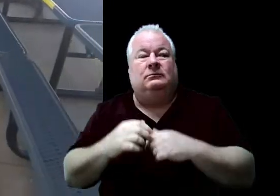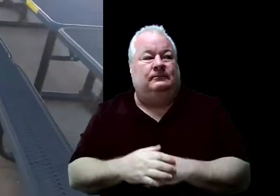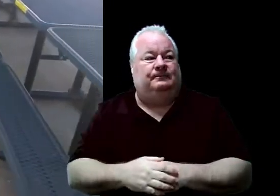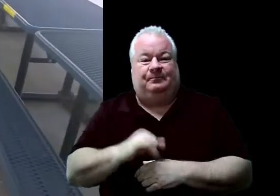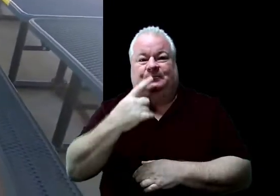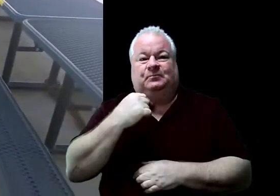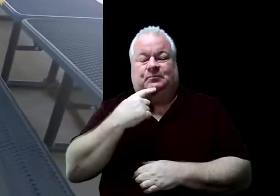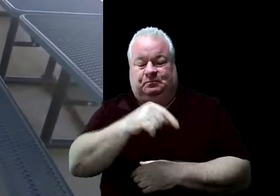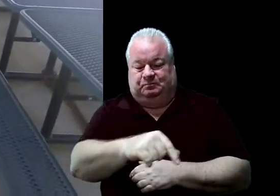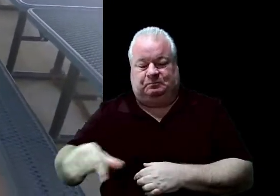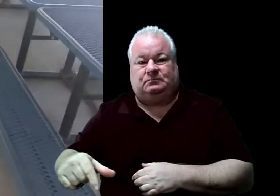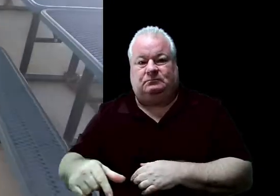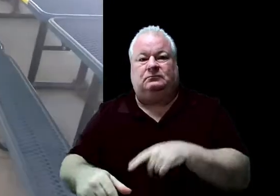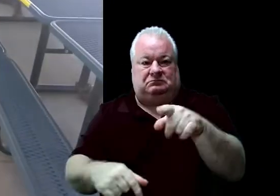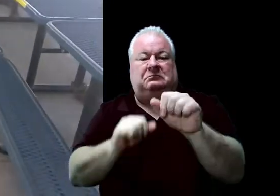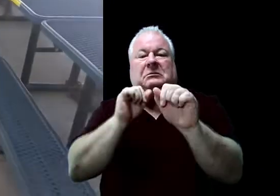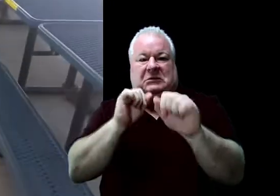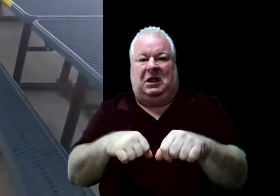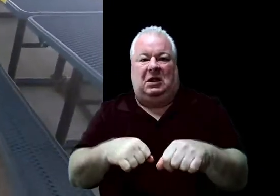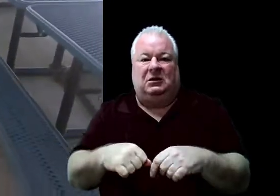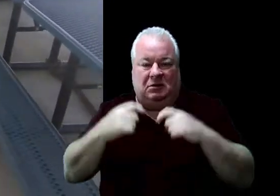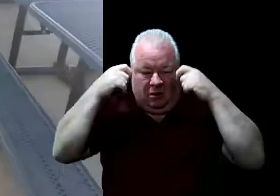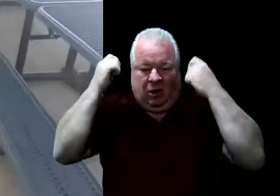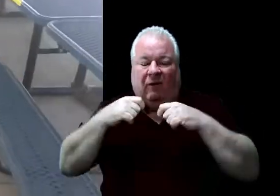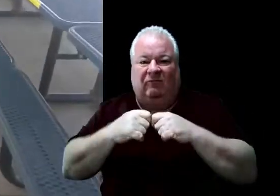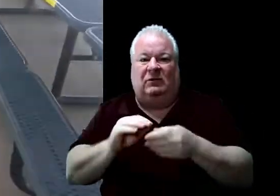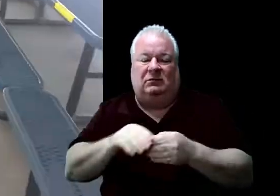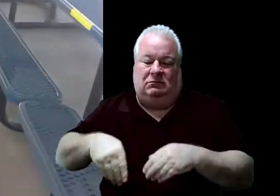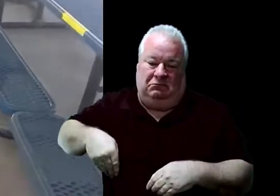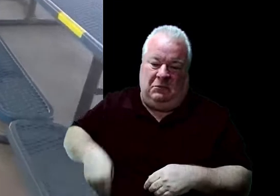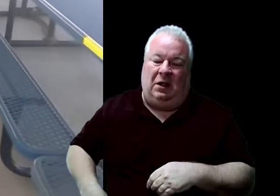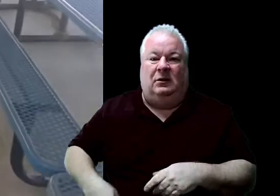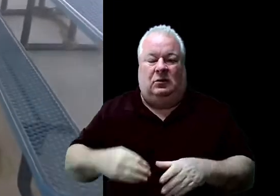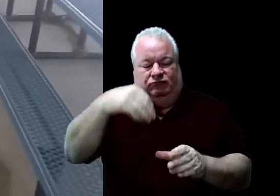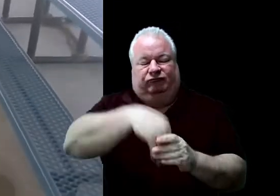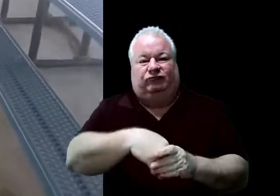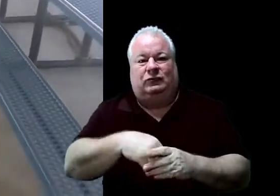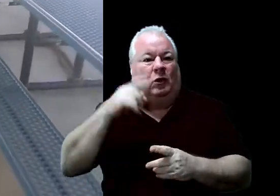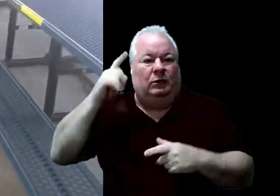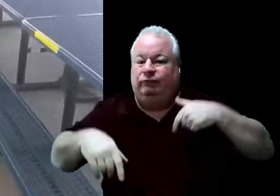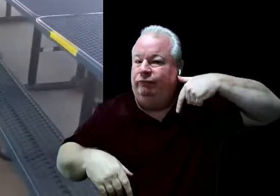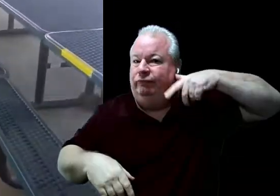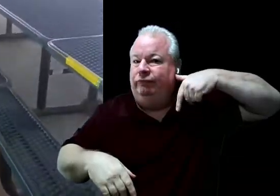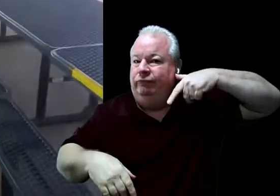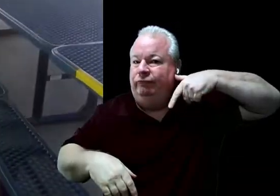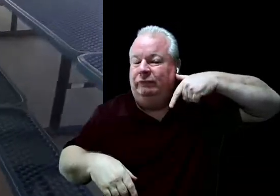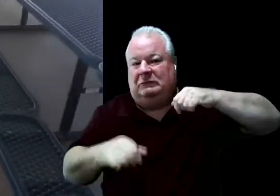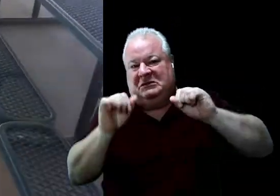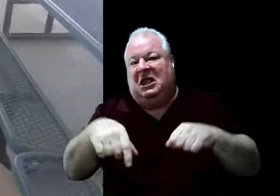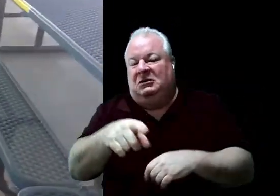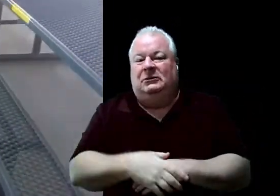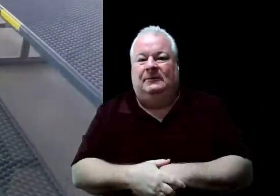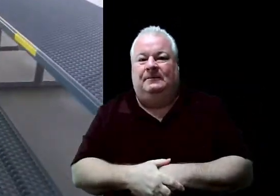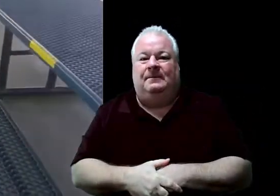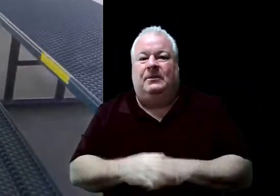marked by that red line, you are allowed to remove your mask. I hope that you are noticing